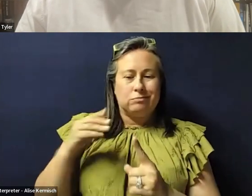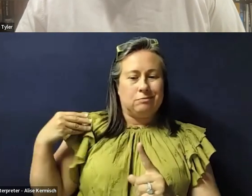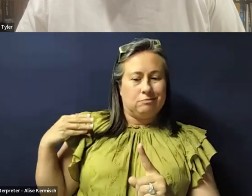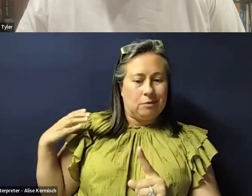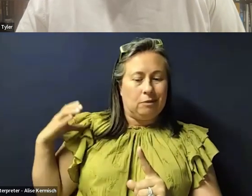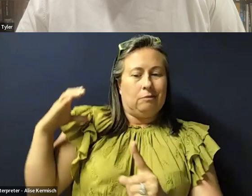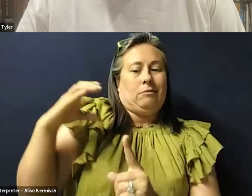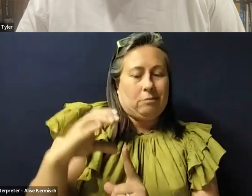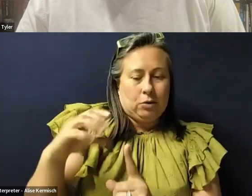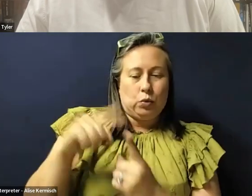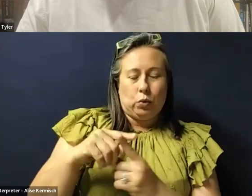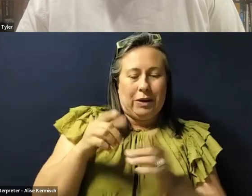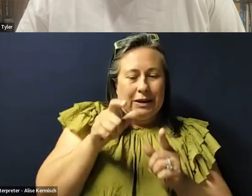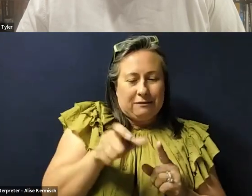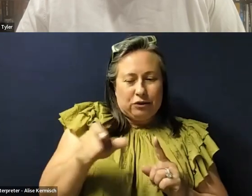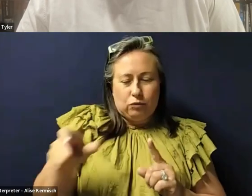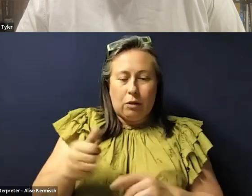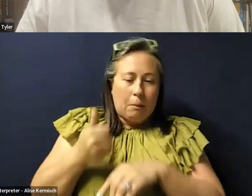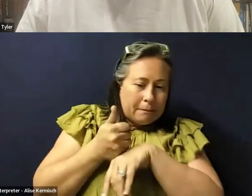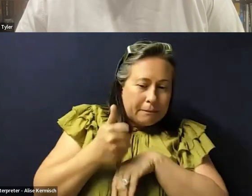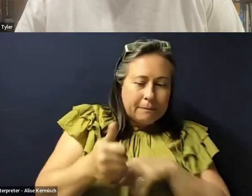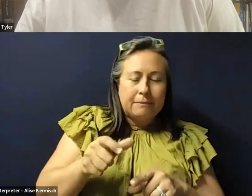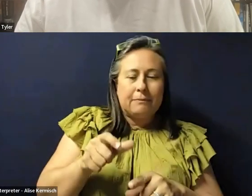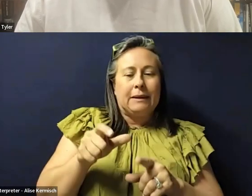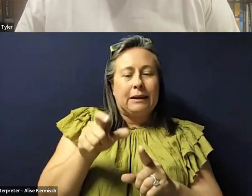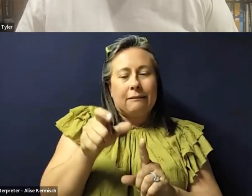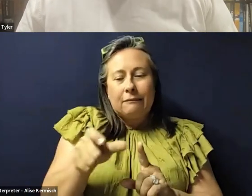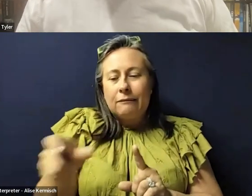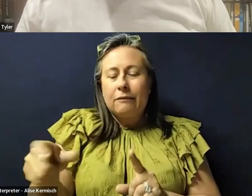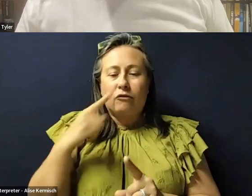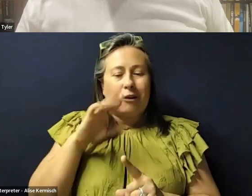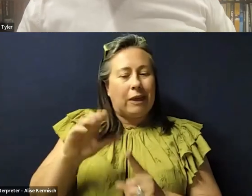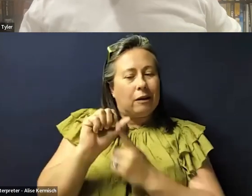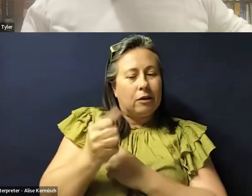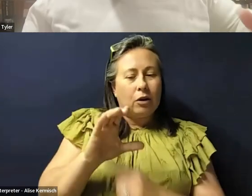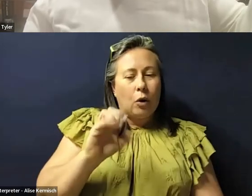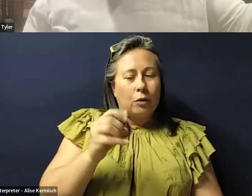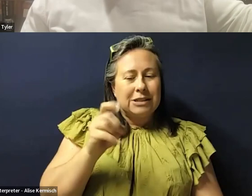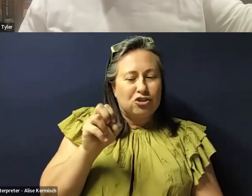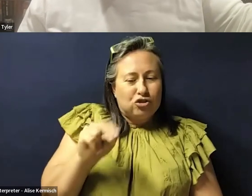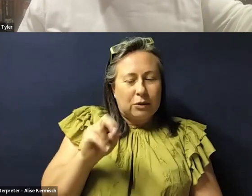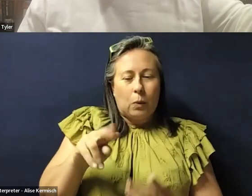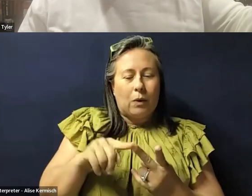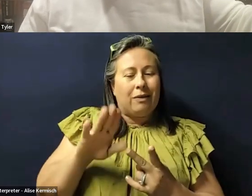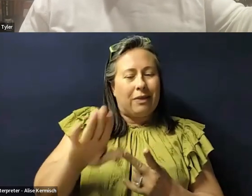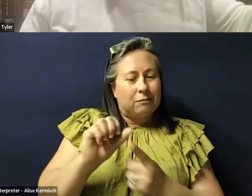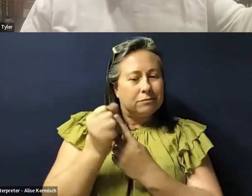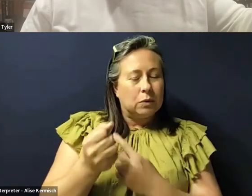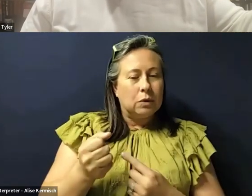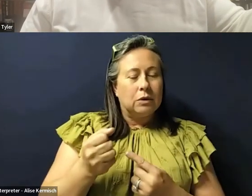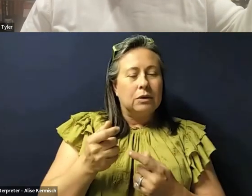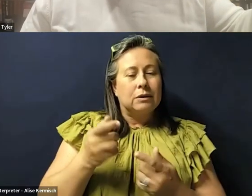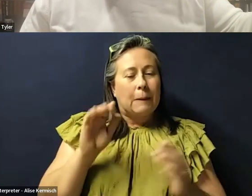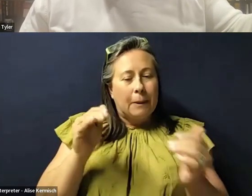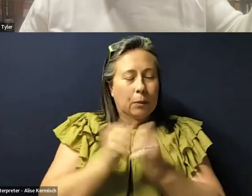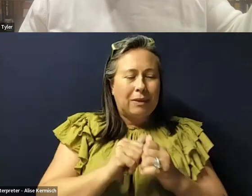the individual and therefore, and therefore blaming the individual for their condition or for their personal choices toward sort of thinking about structural